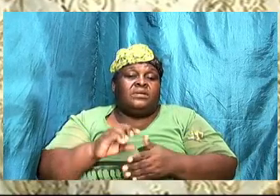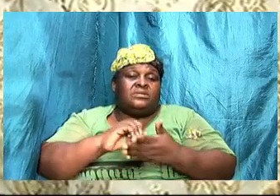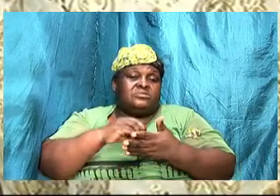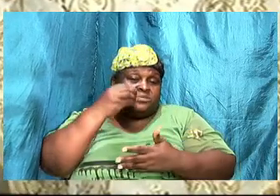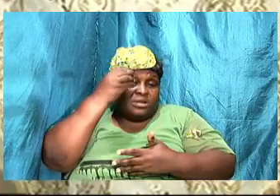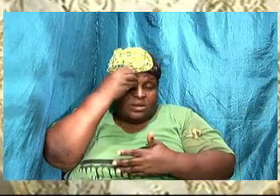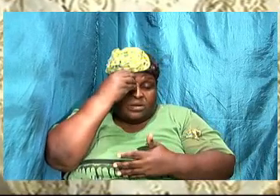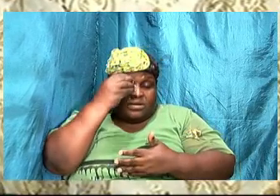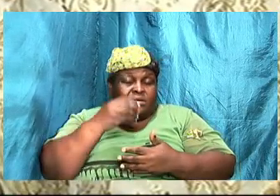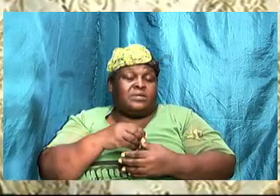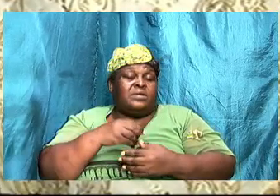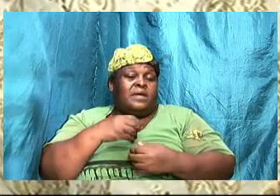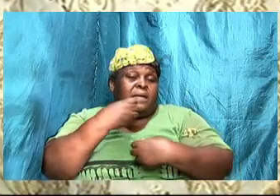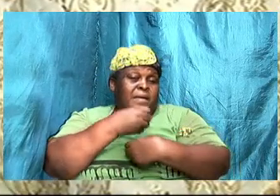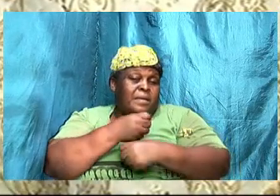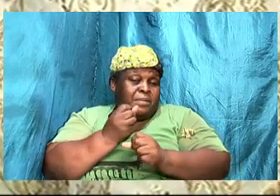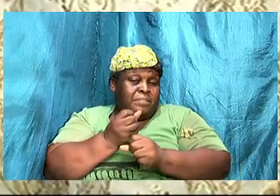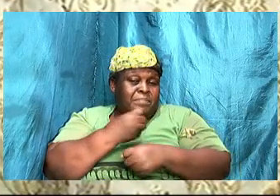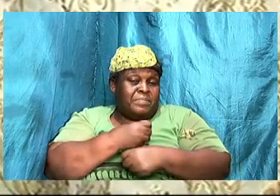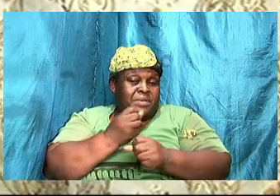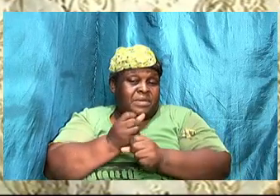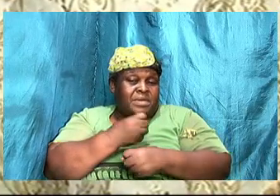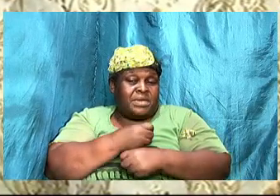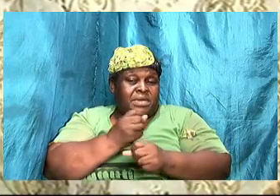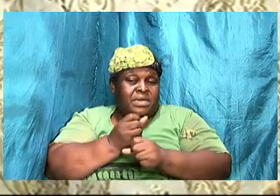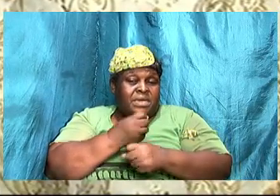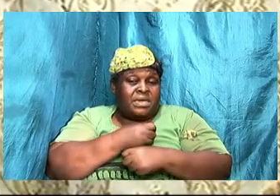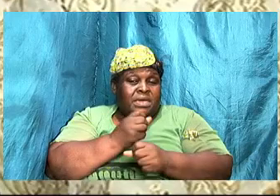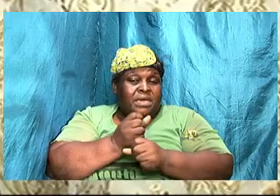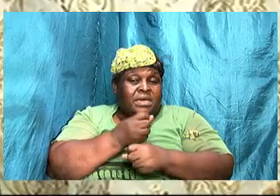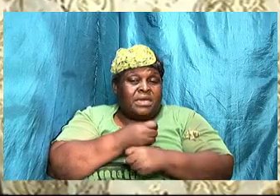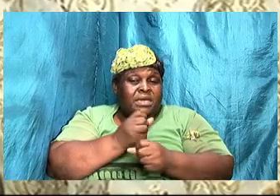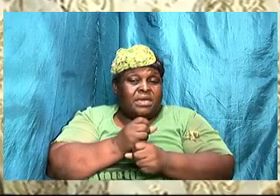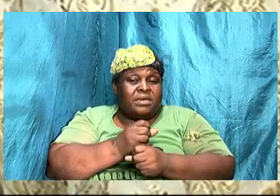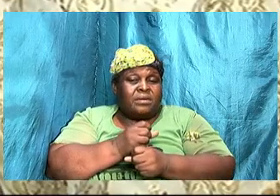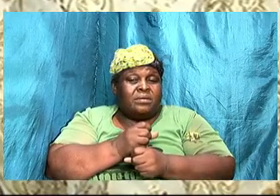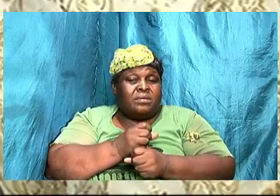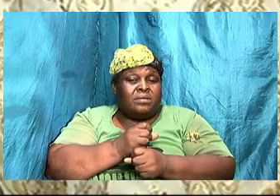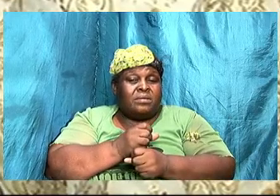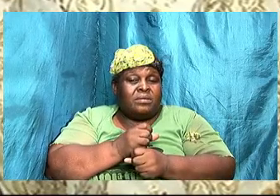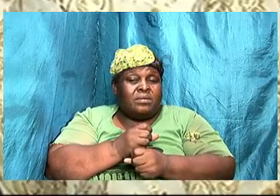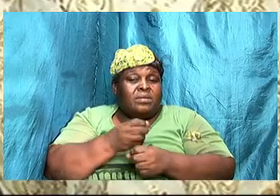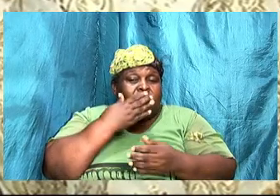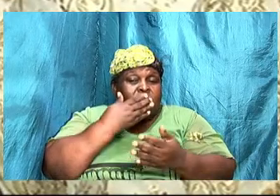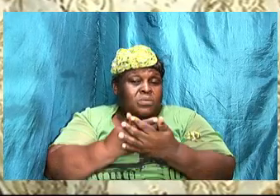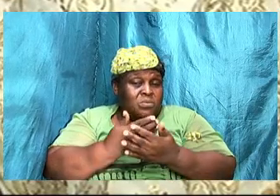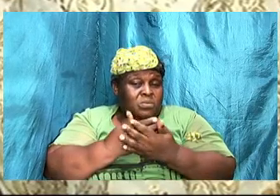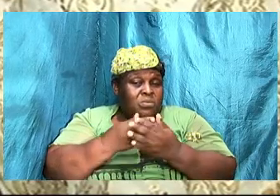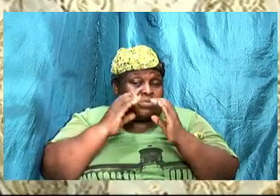to make our case if we are going to have good communication.